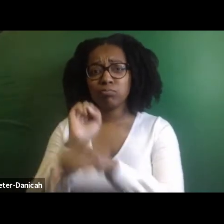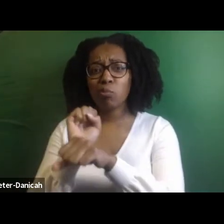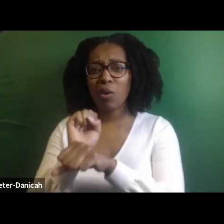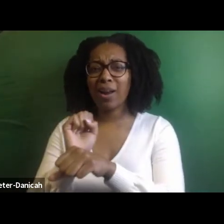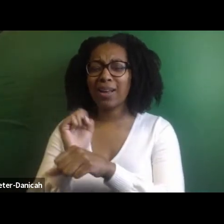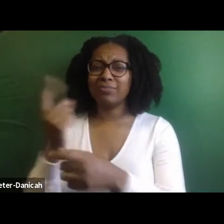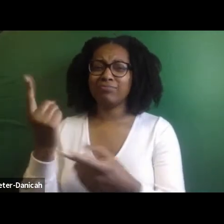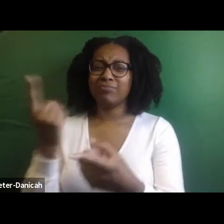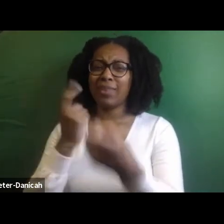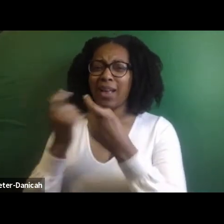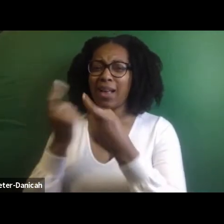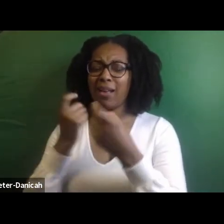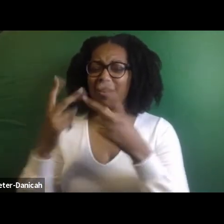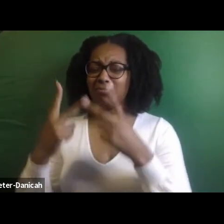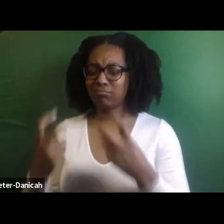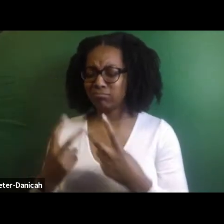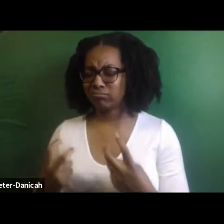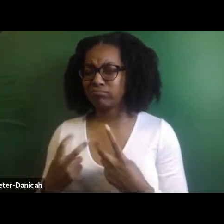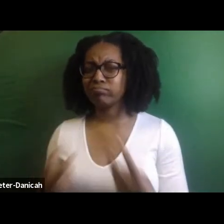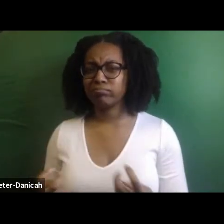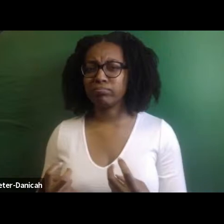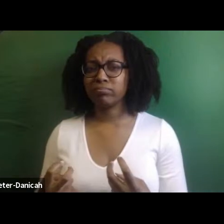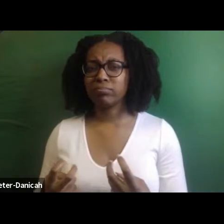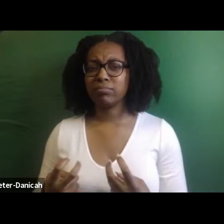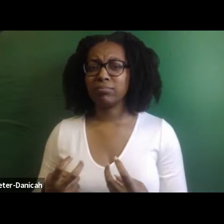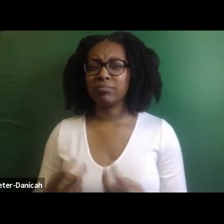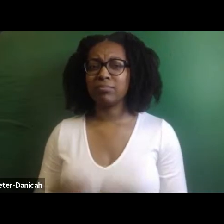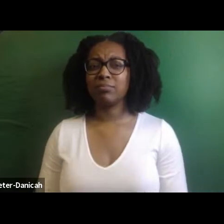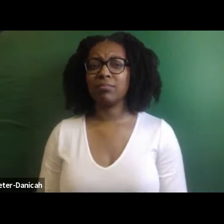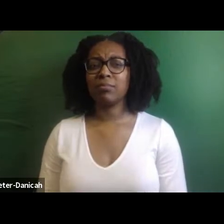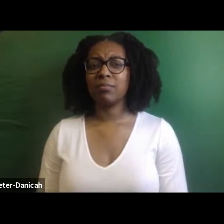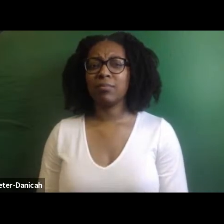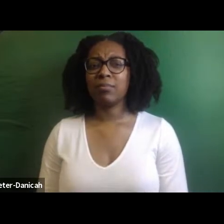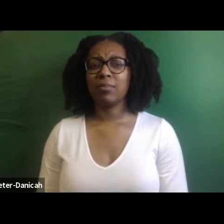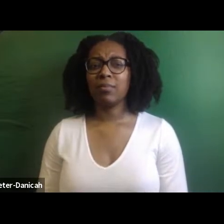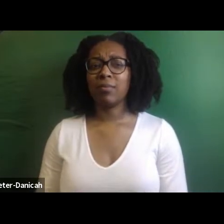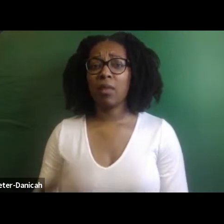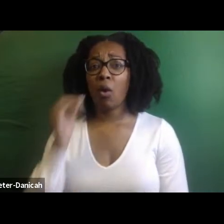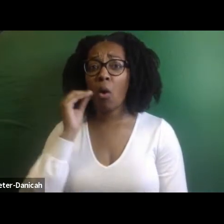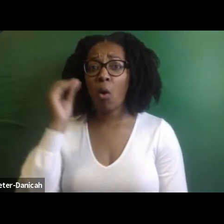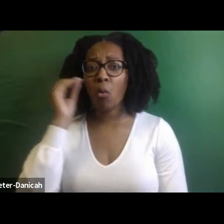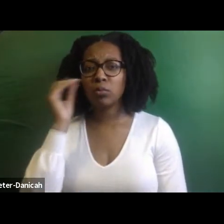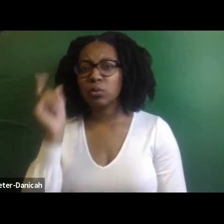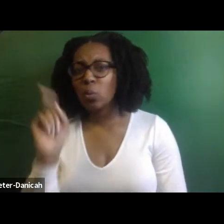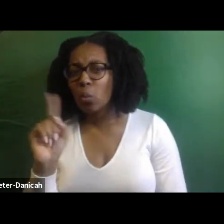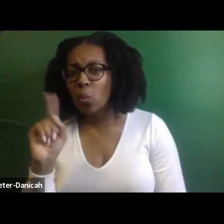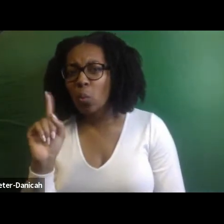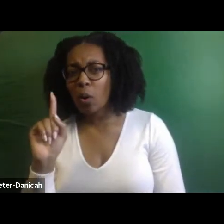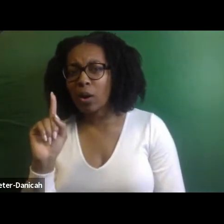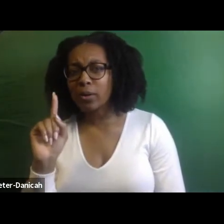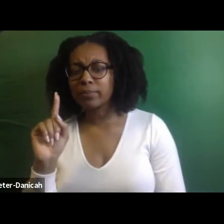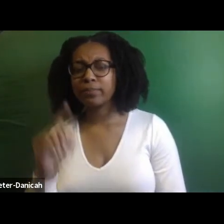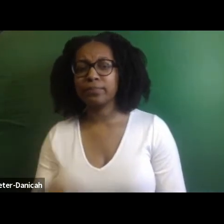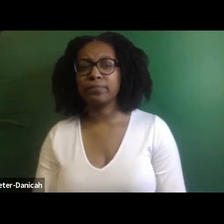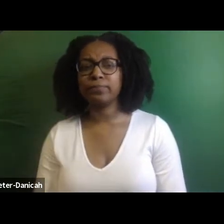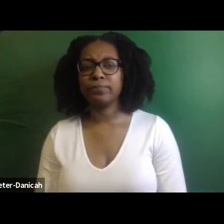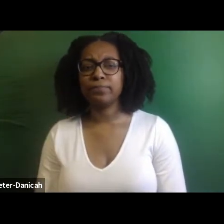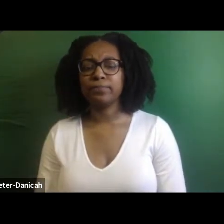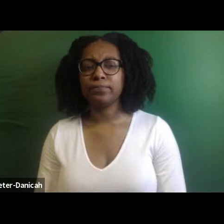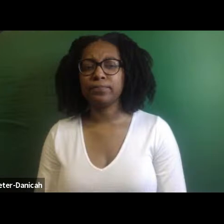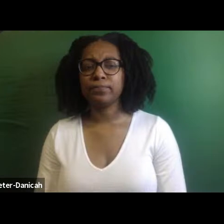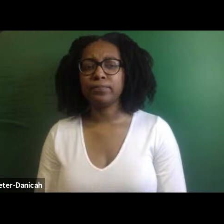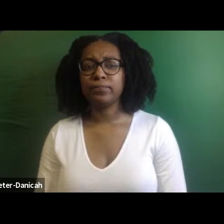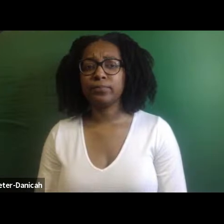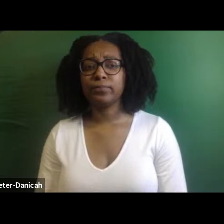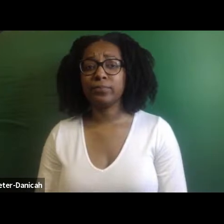same questions I'm asking the people who are sharing their stories with me is where is home. And, and so of course, Kenya